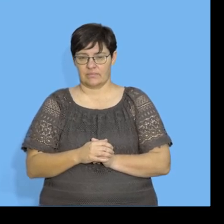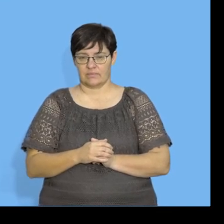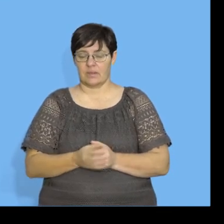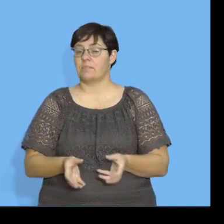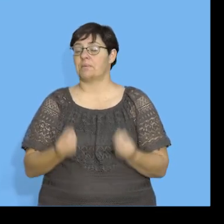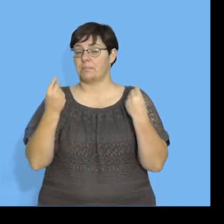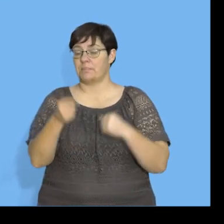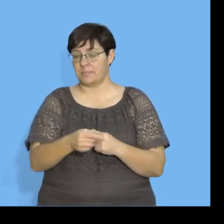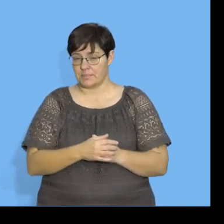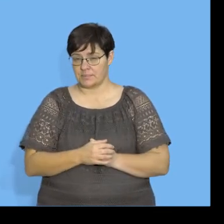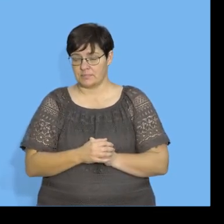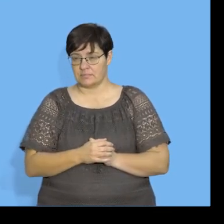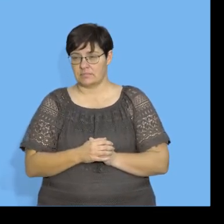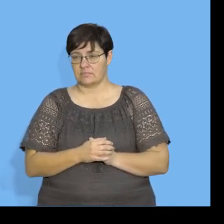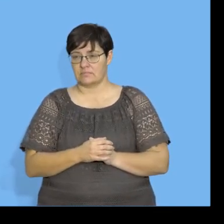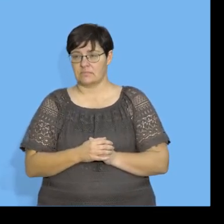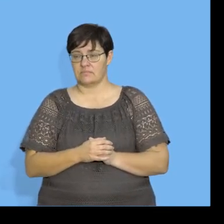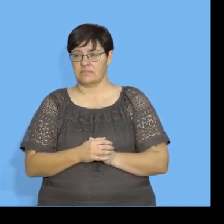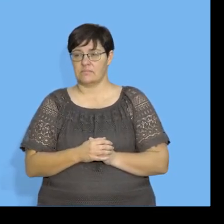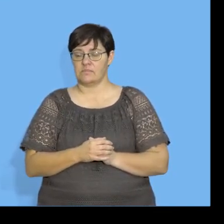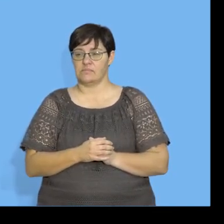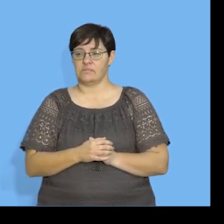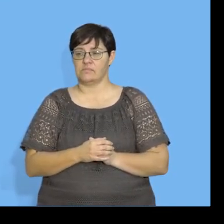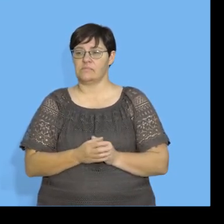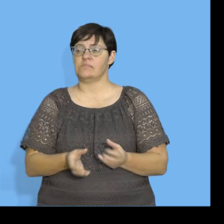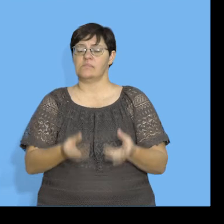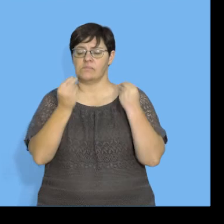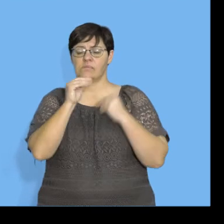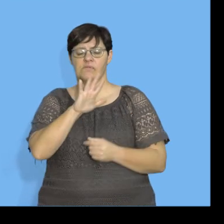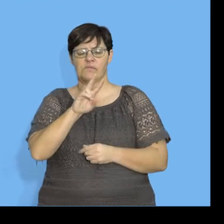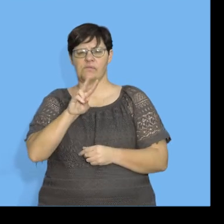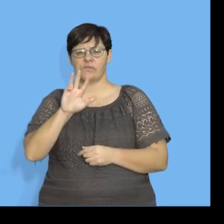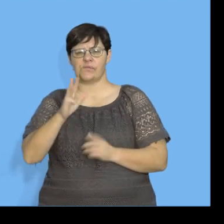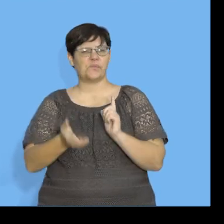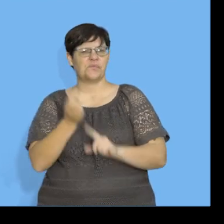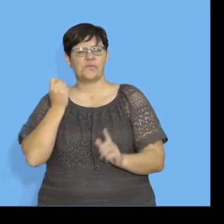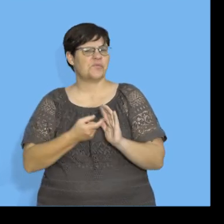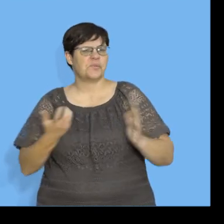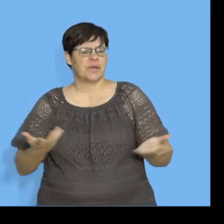So this is what we get if we complete our table. Are we together? So how do we get this number?